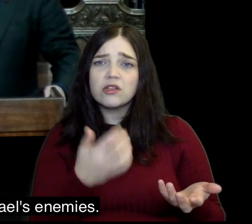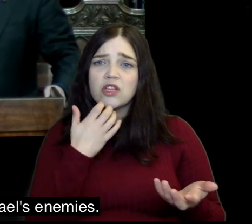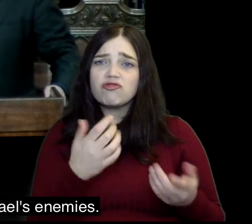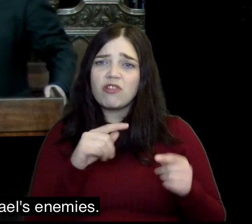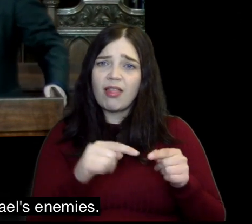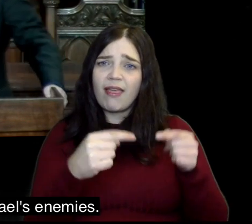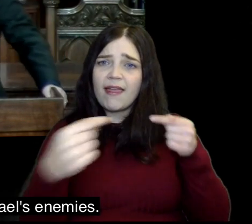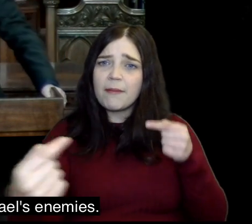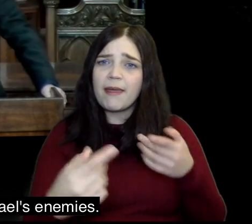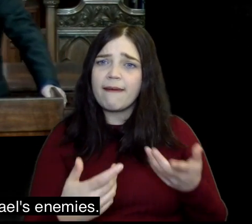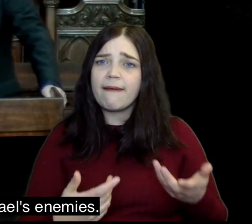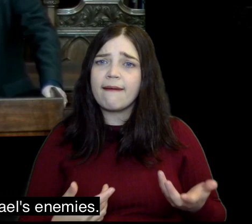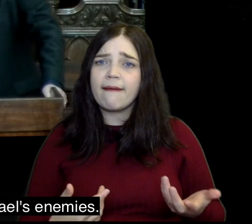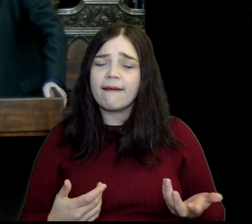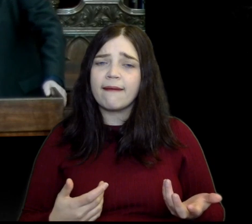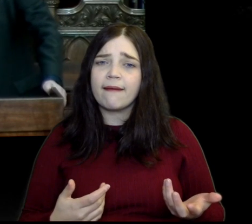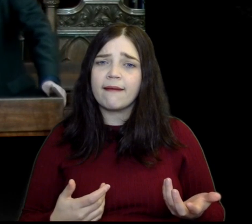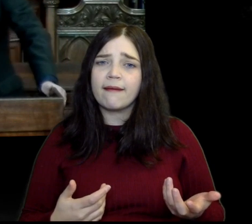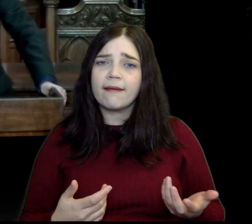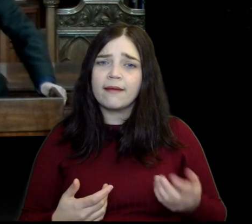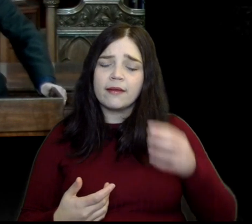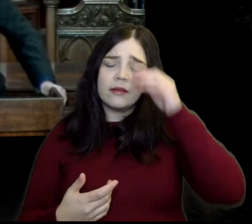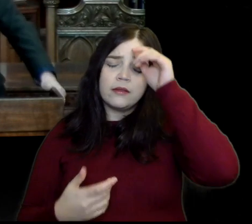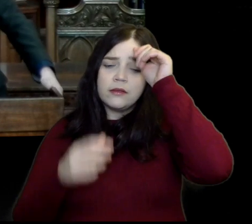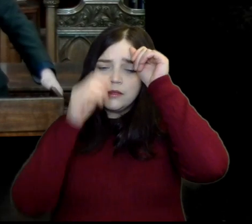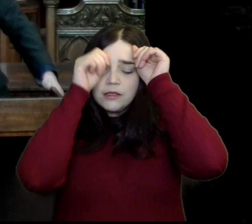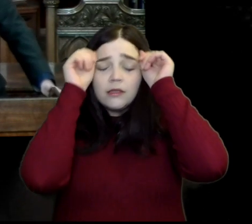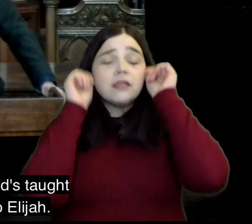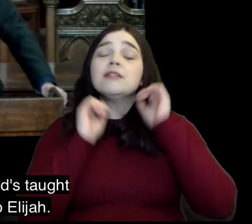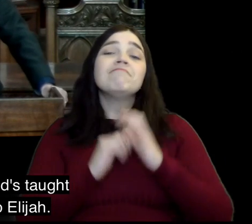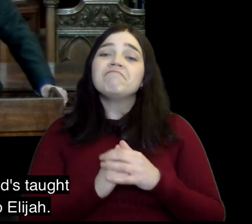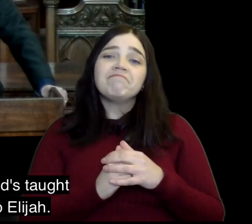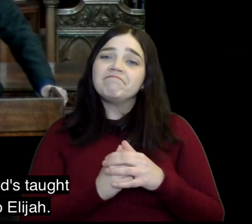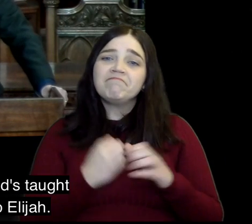the death of your son well you know you're Israel's enemies